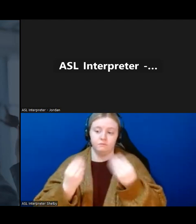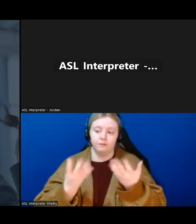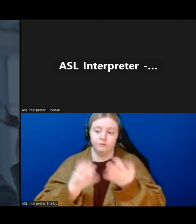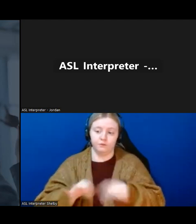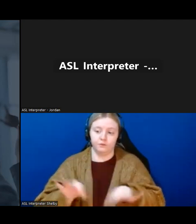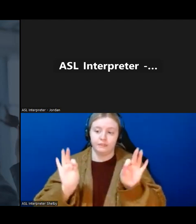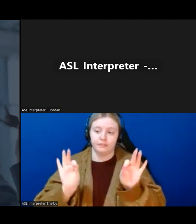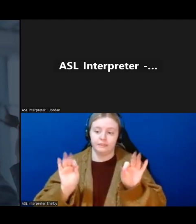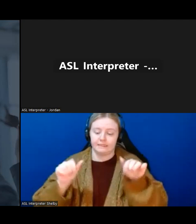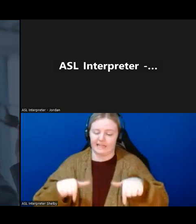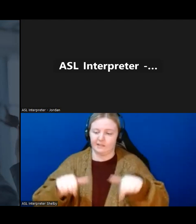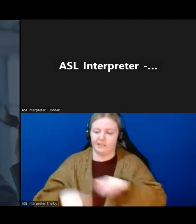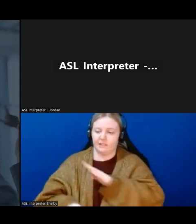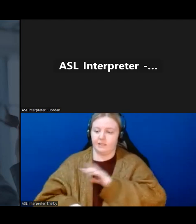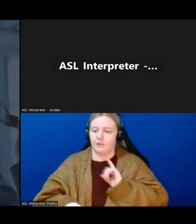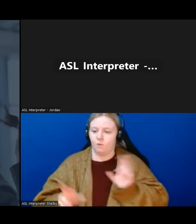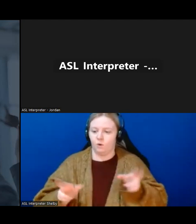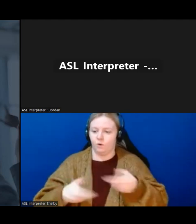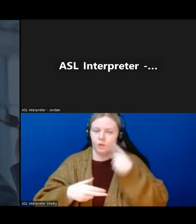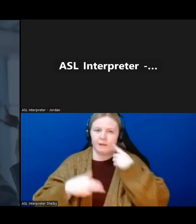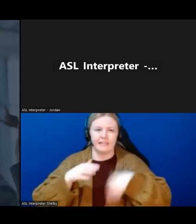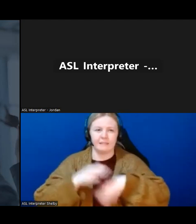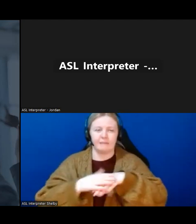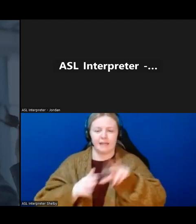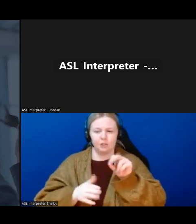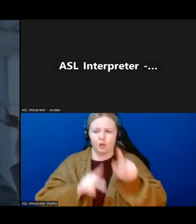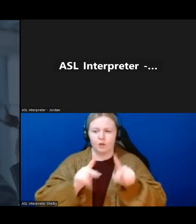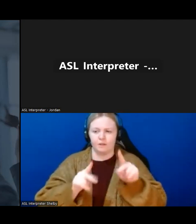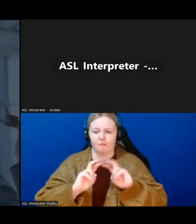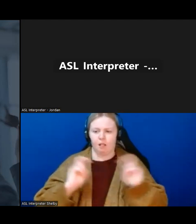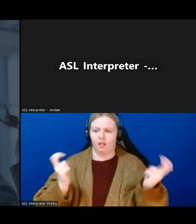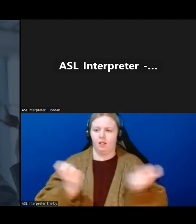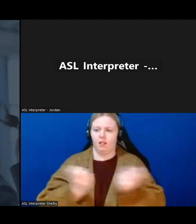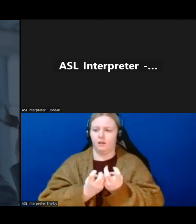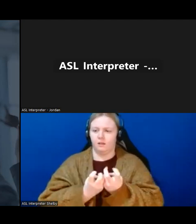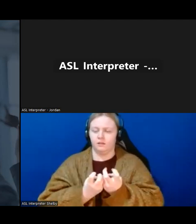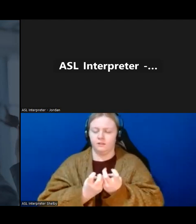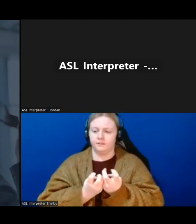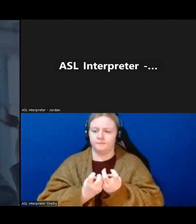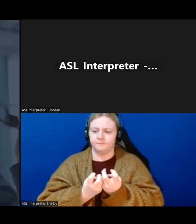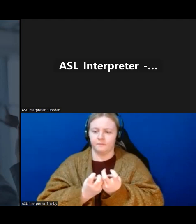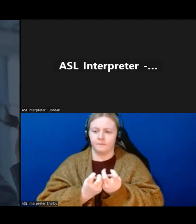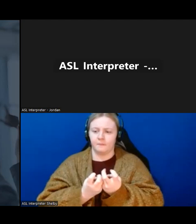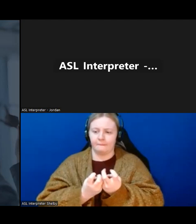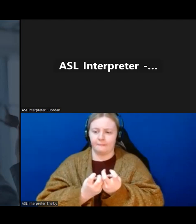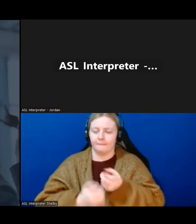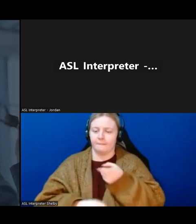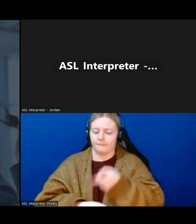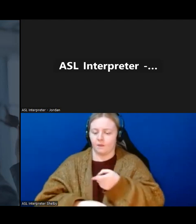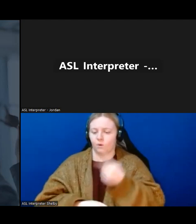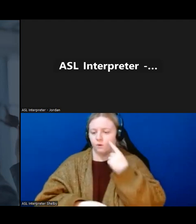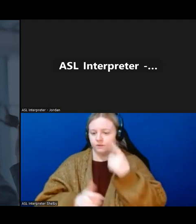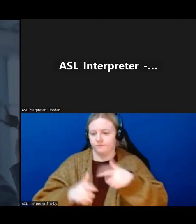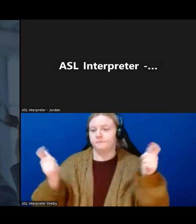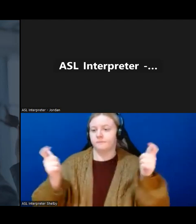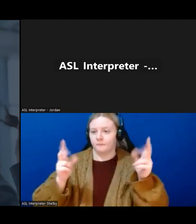boardroom. And it can seat up to like 30 people at any given time. And those are for those larger topics